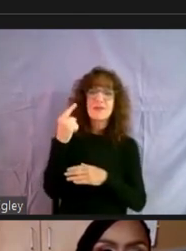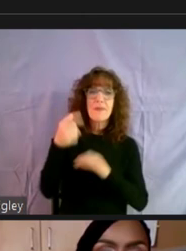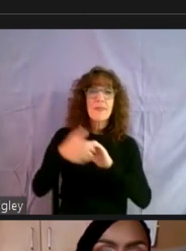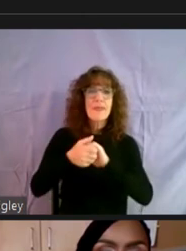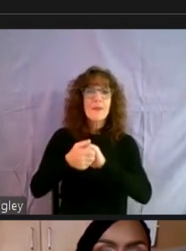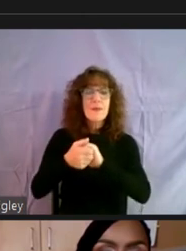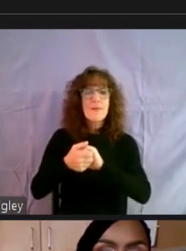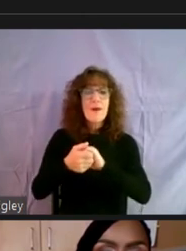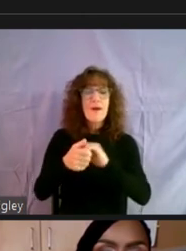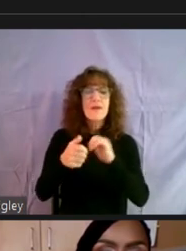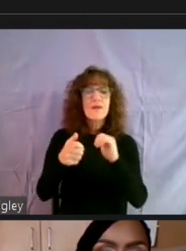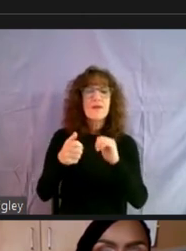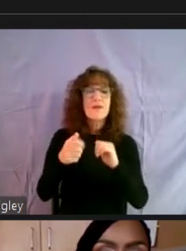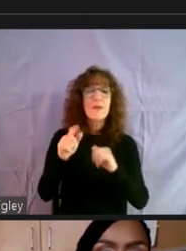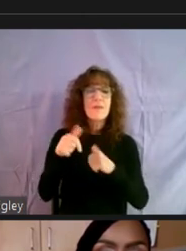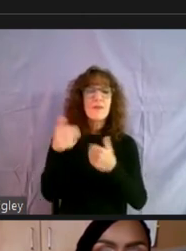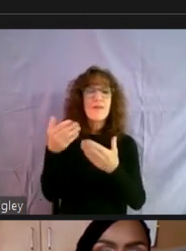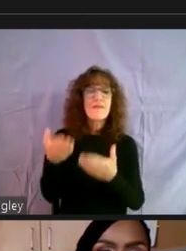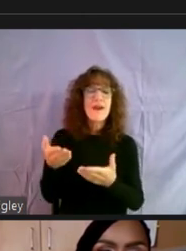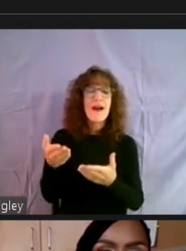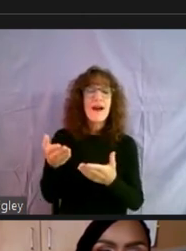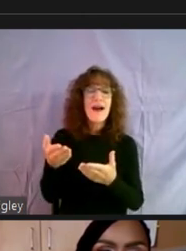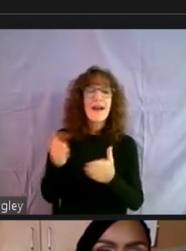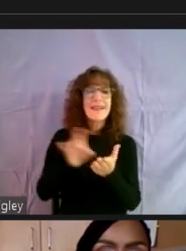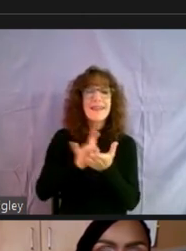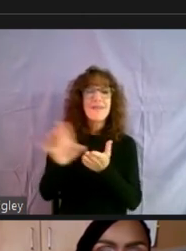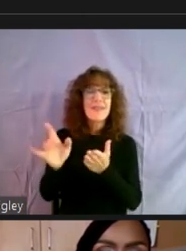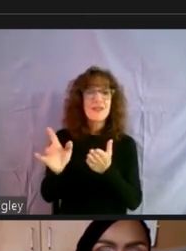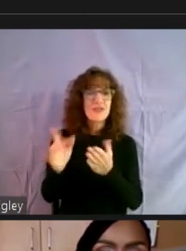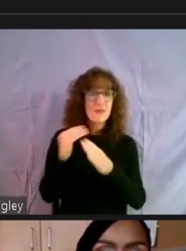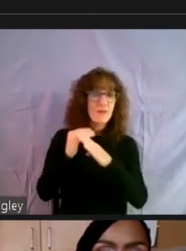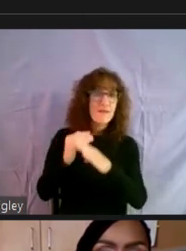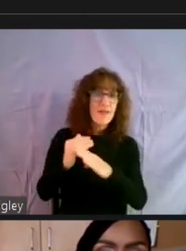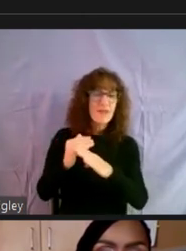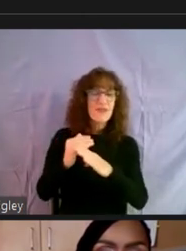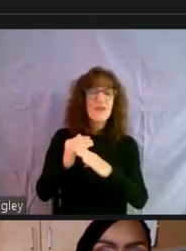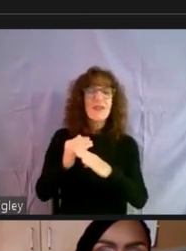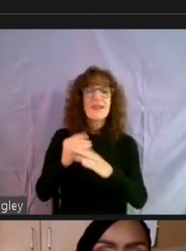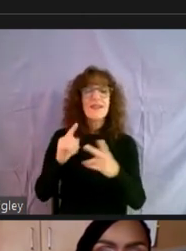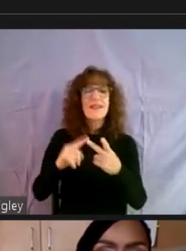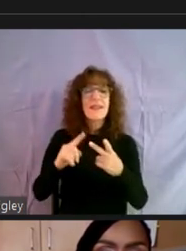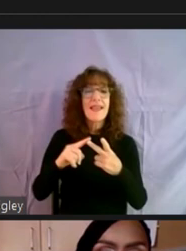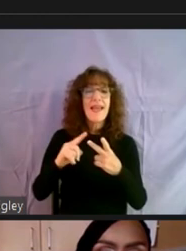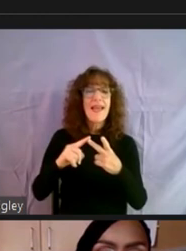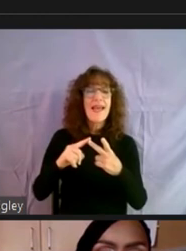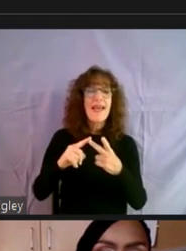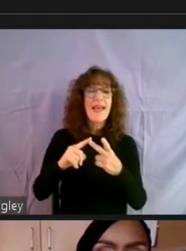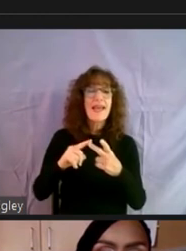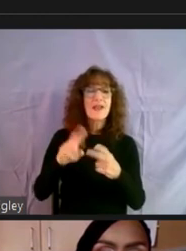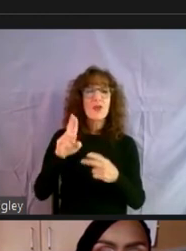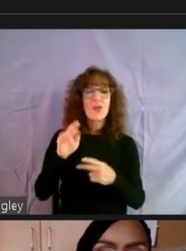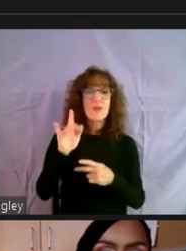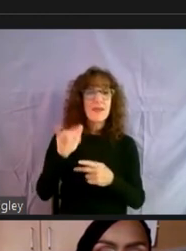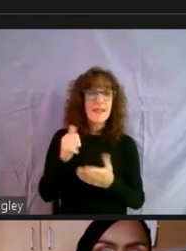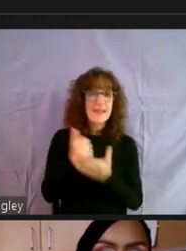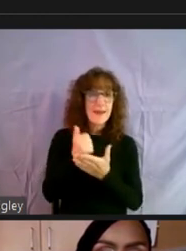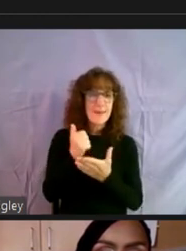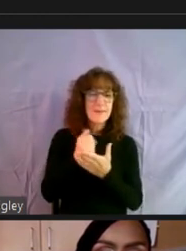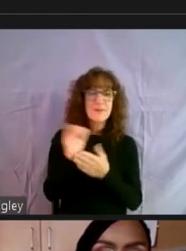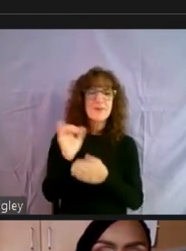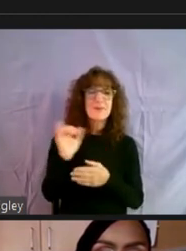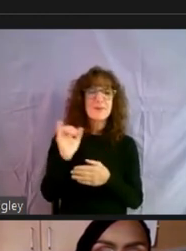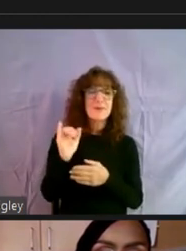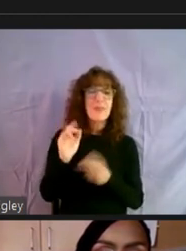we're a partner where we also provide eviction prevention as well as, um, utility assistance. And so